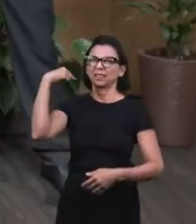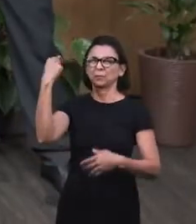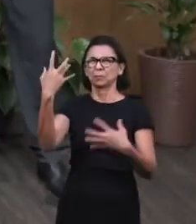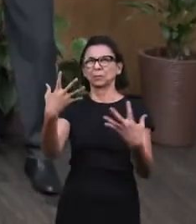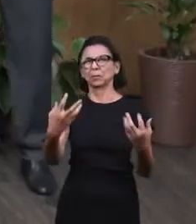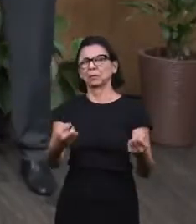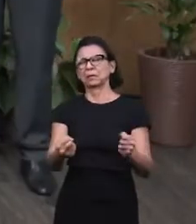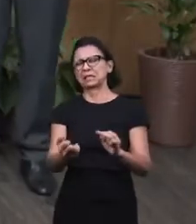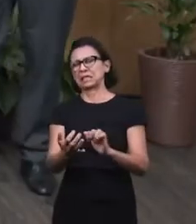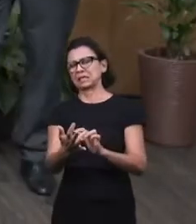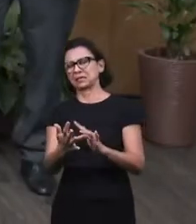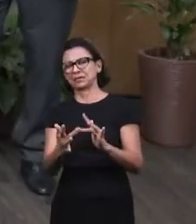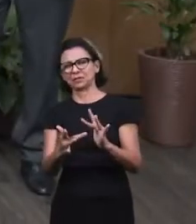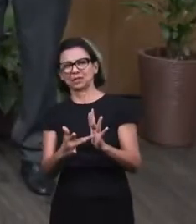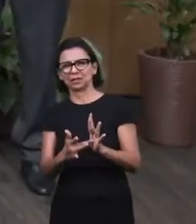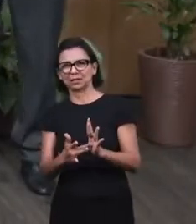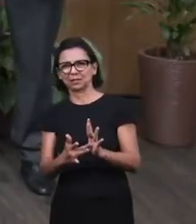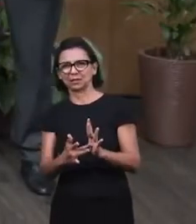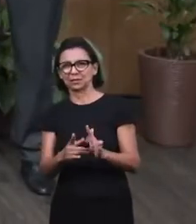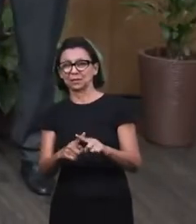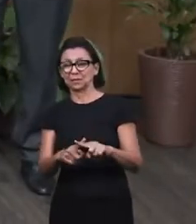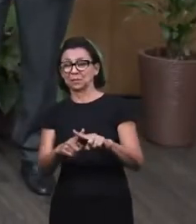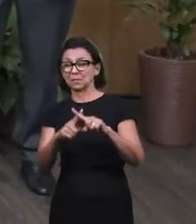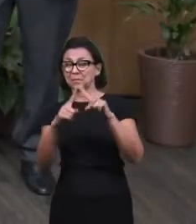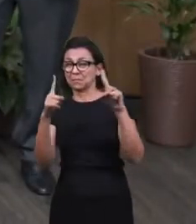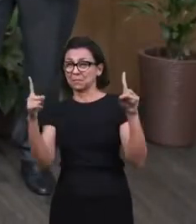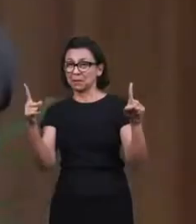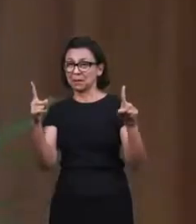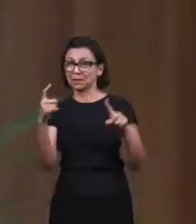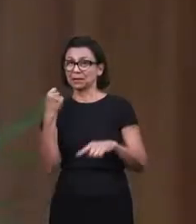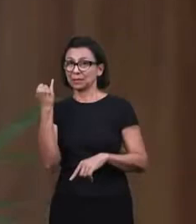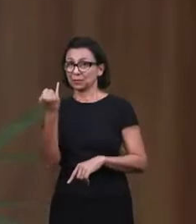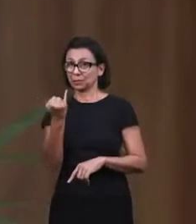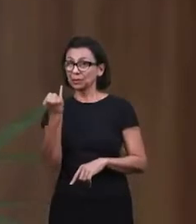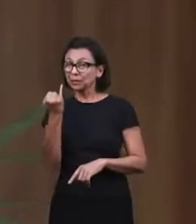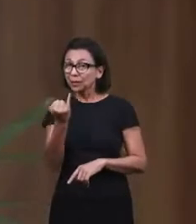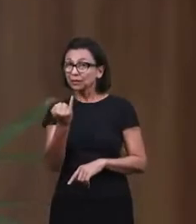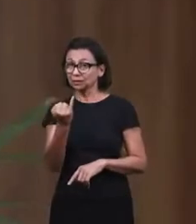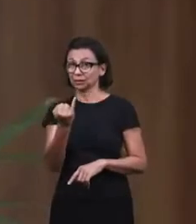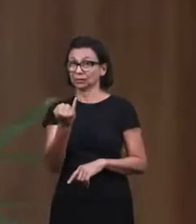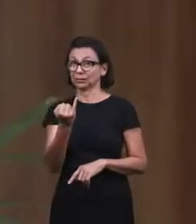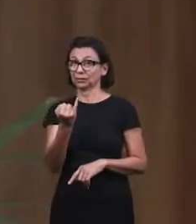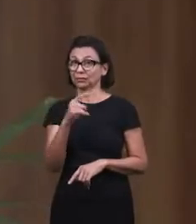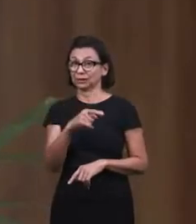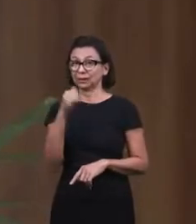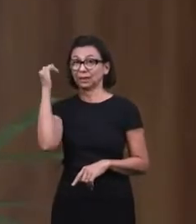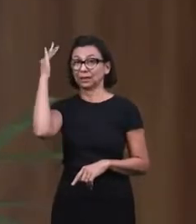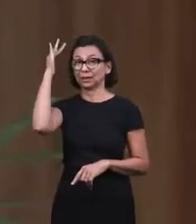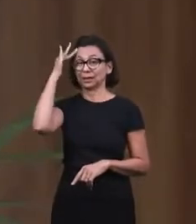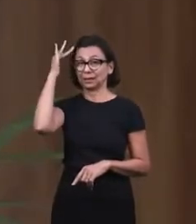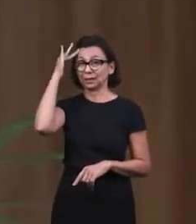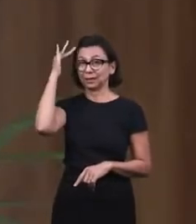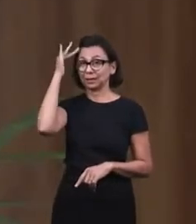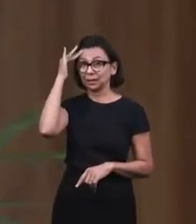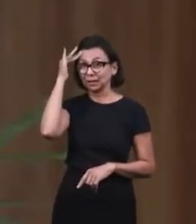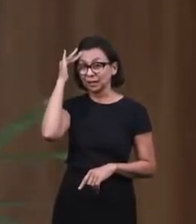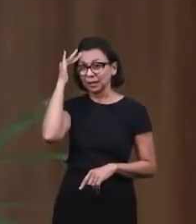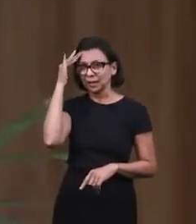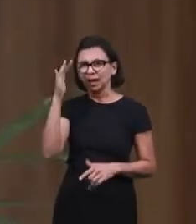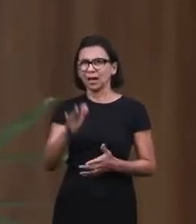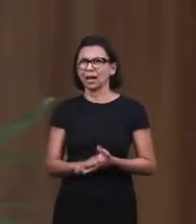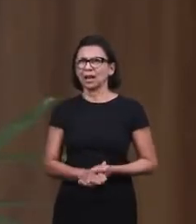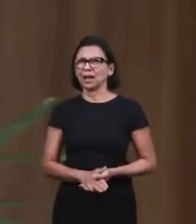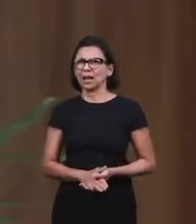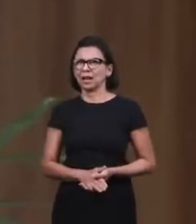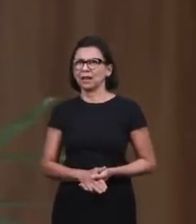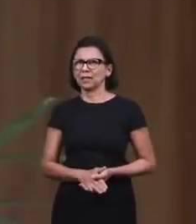decision afterwards, at a later time. But we need to emphasize, no one, no one needs to